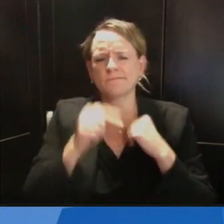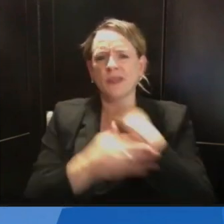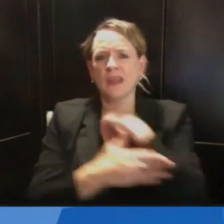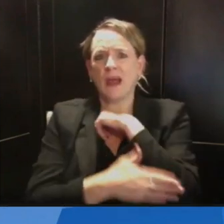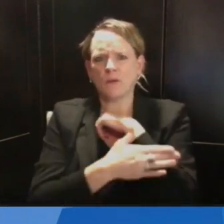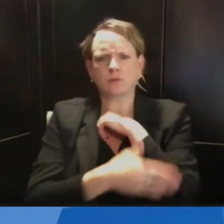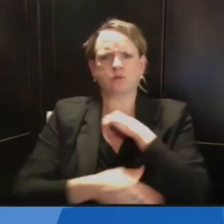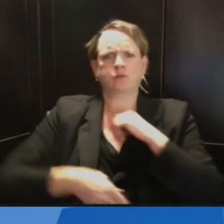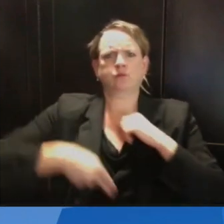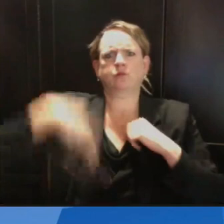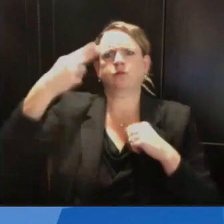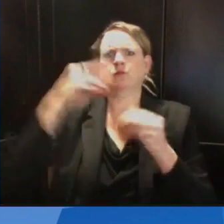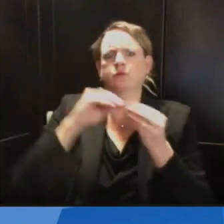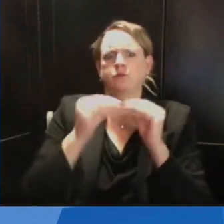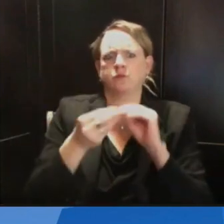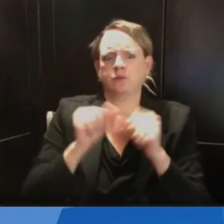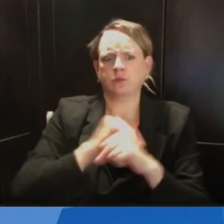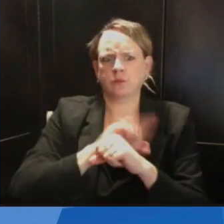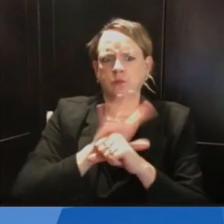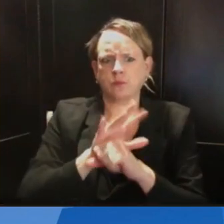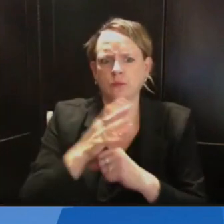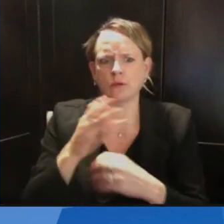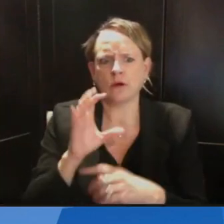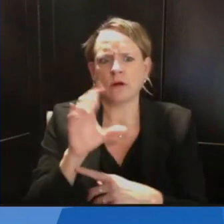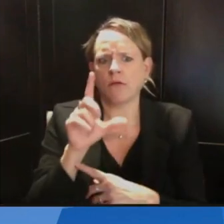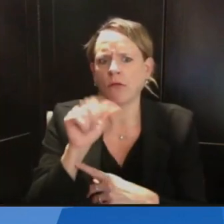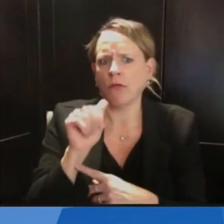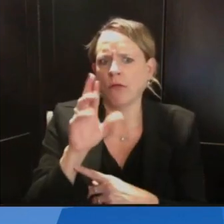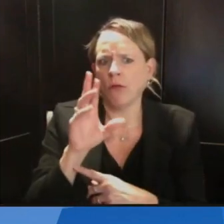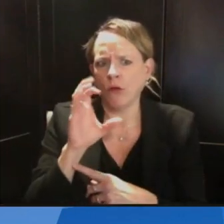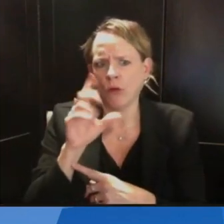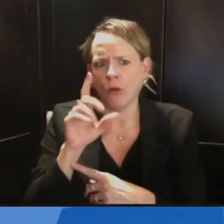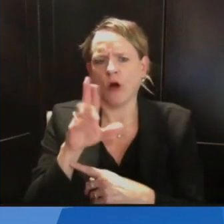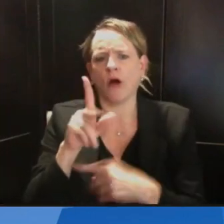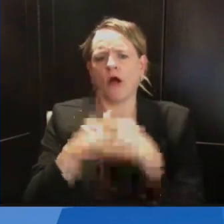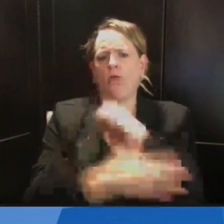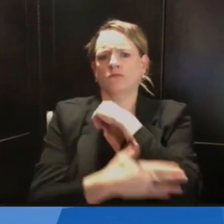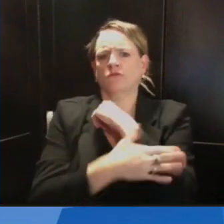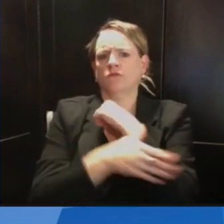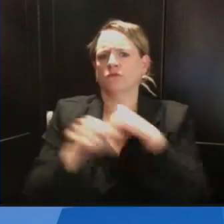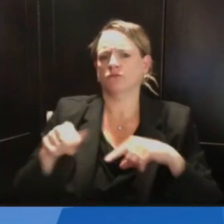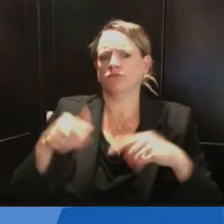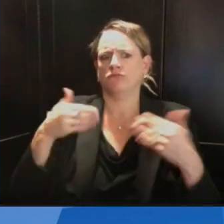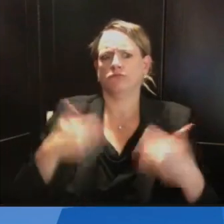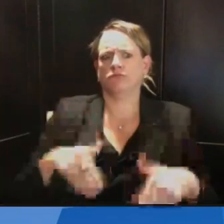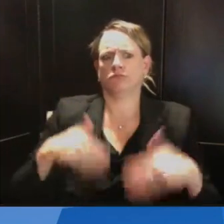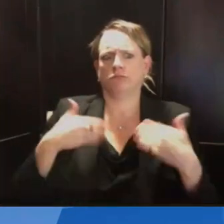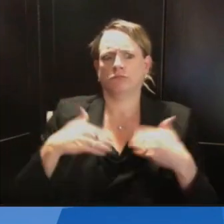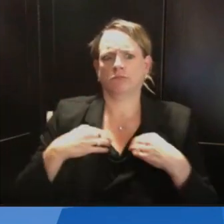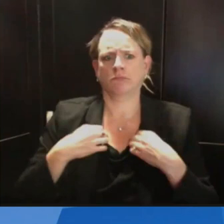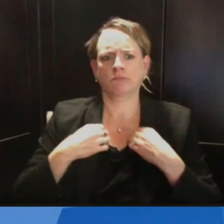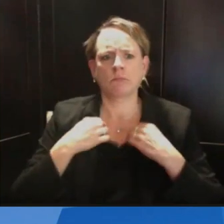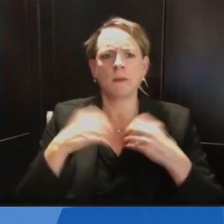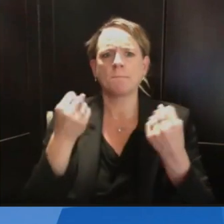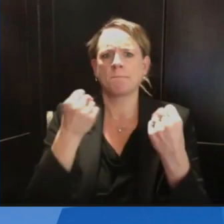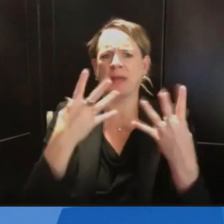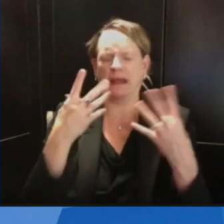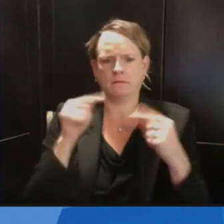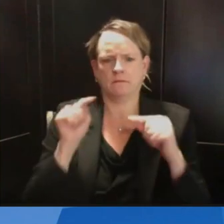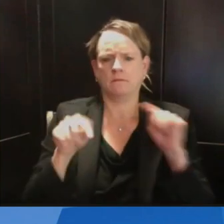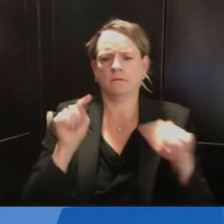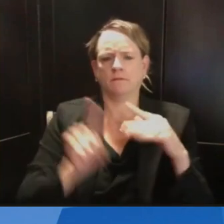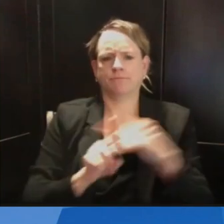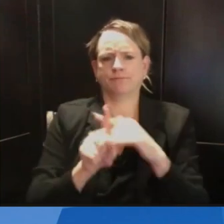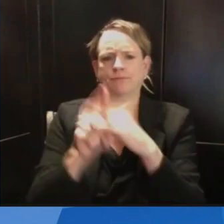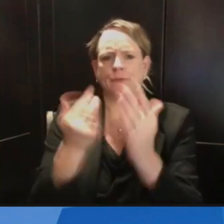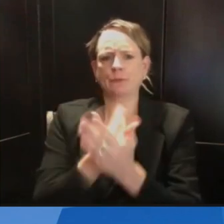Clark County as well, that are seeing new record numbers of new cases. And now the county health department are saying